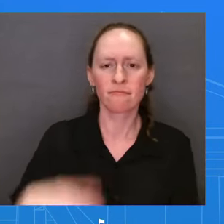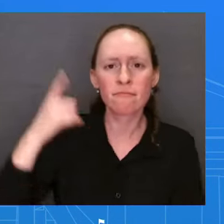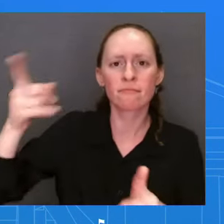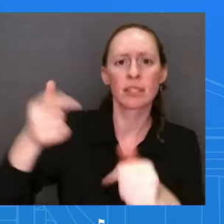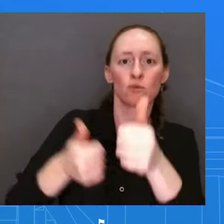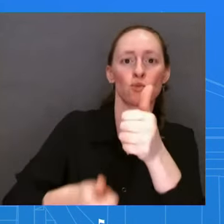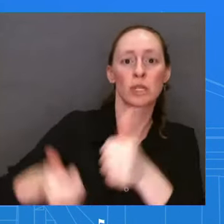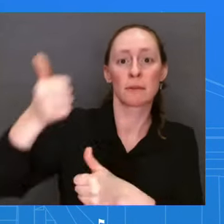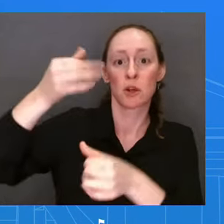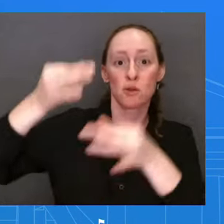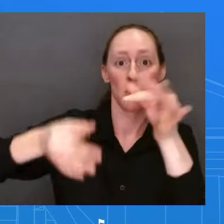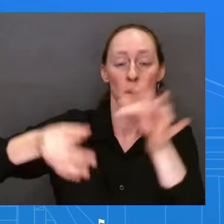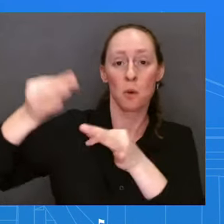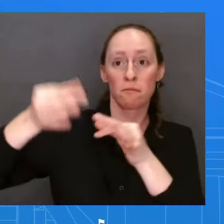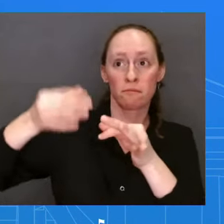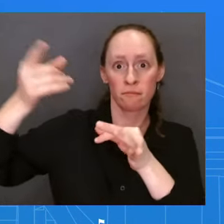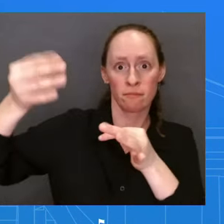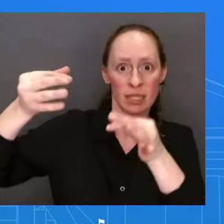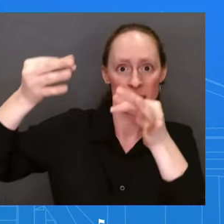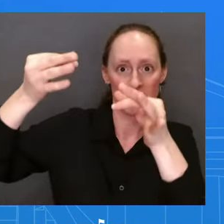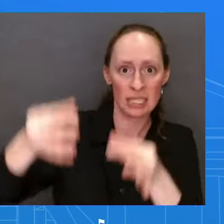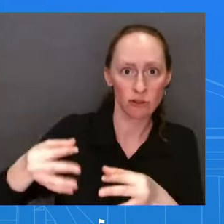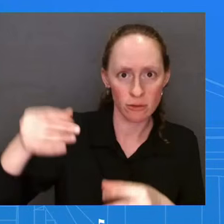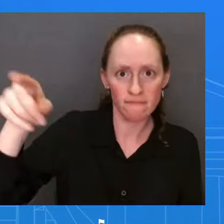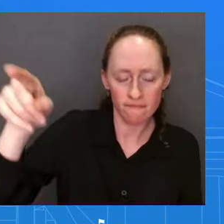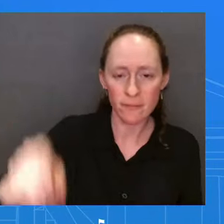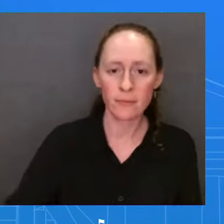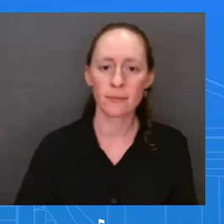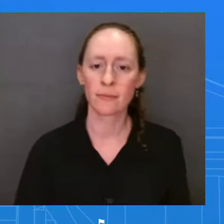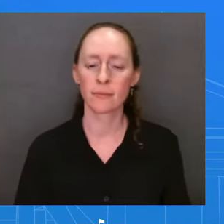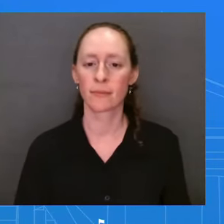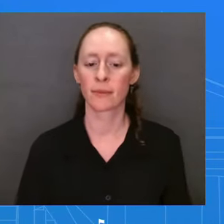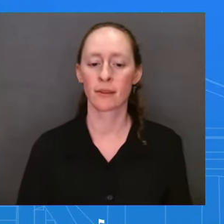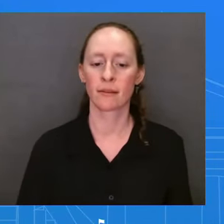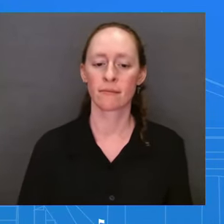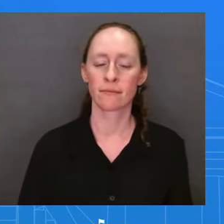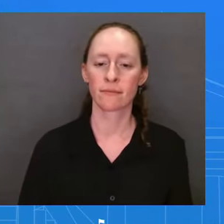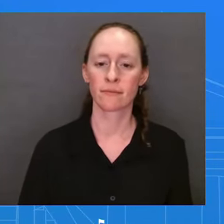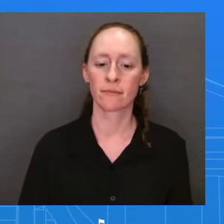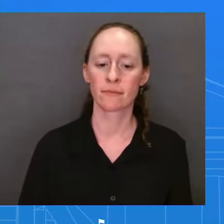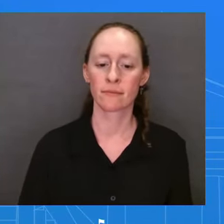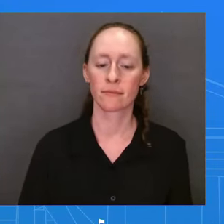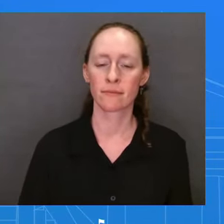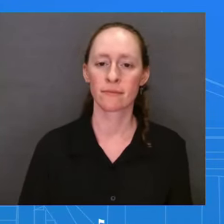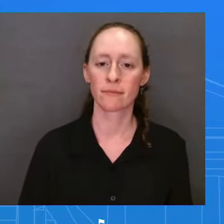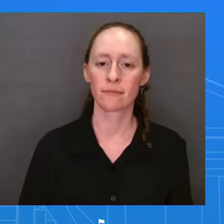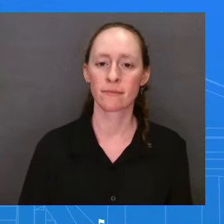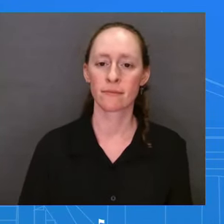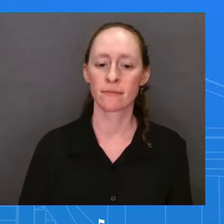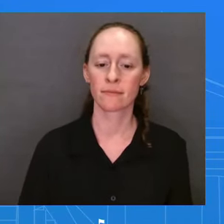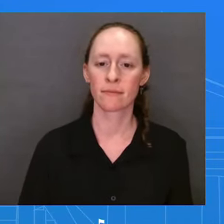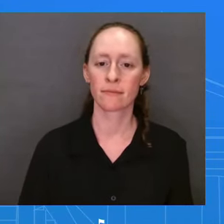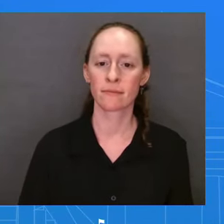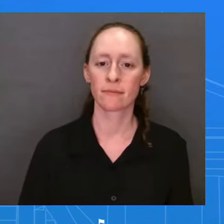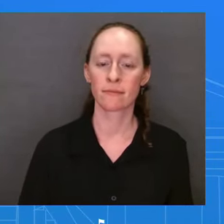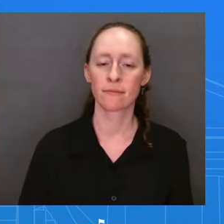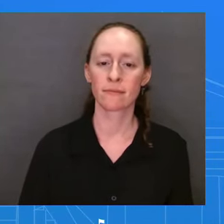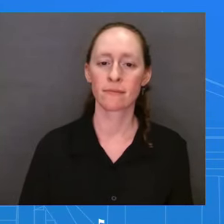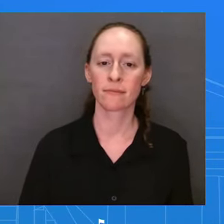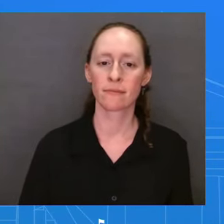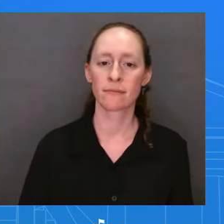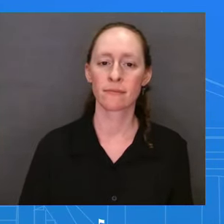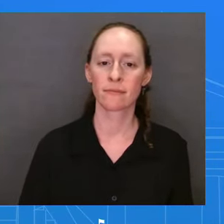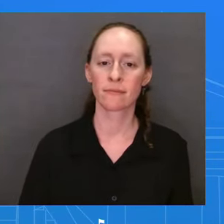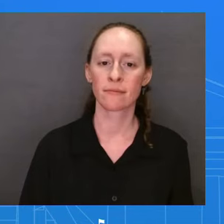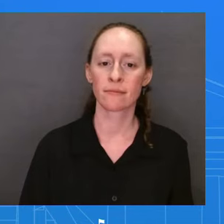Sure. So this morning at the Supreme Court, there was a critical decision with respect to voting rights. As you